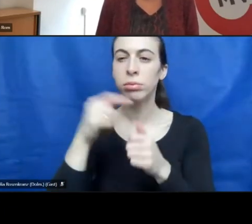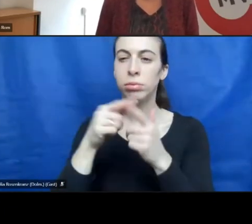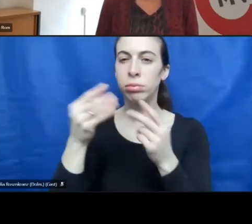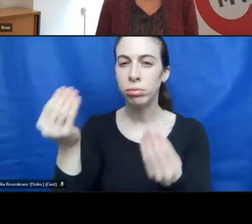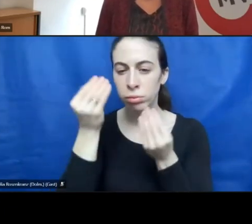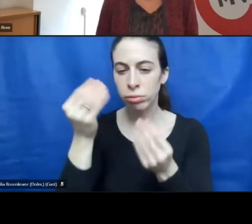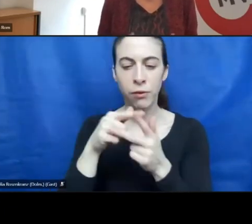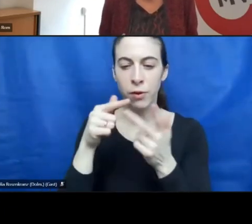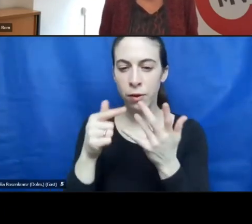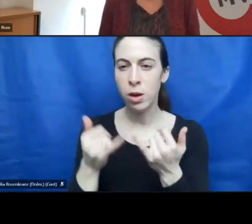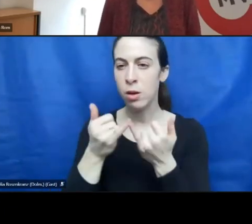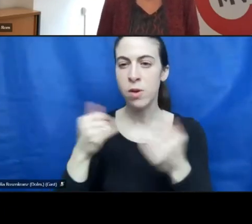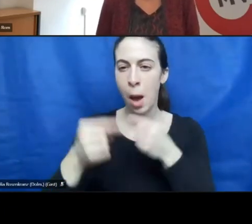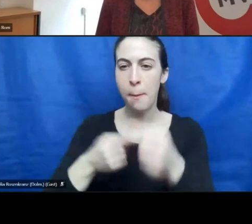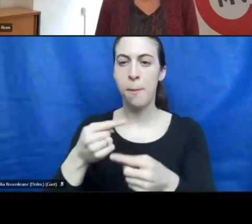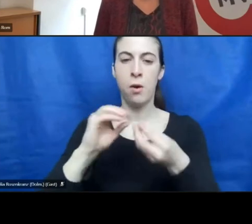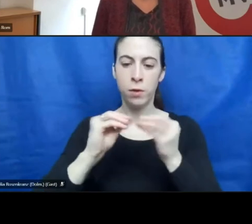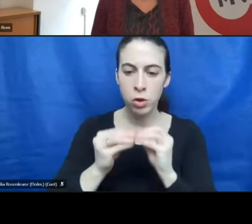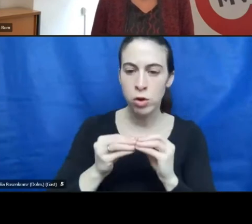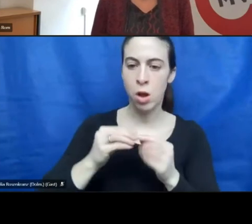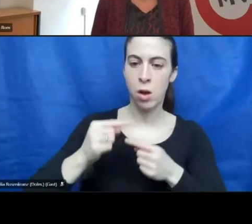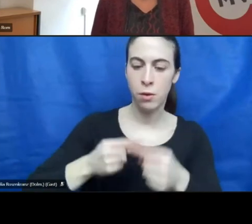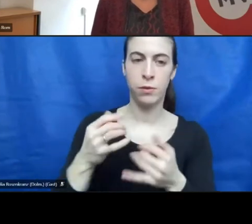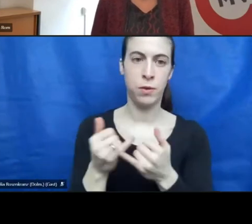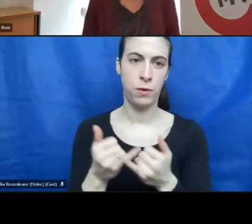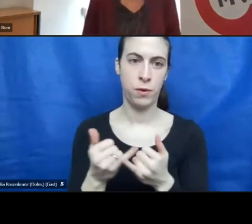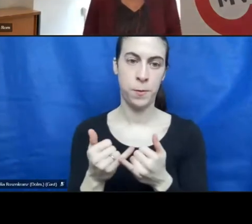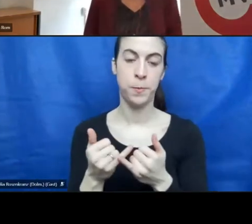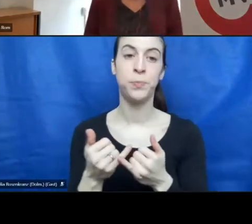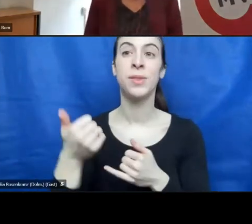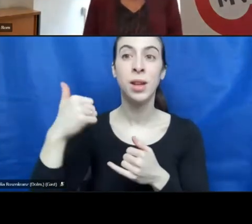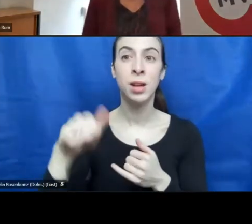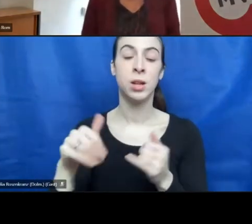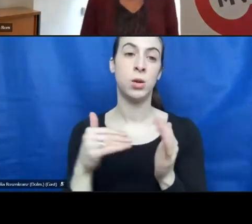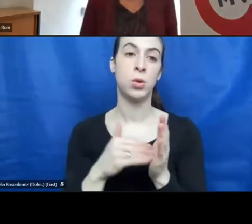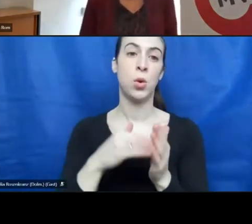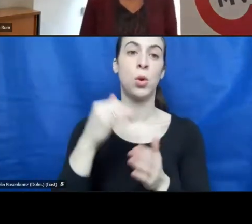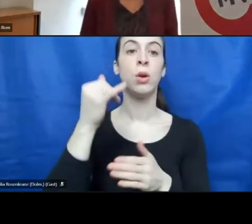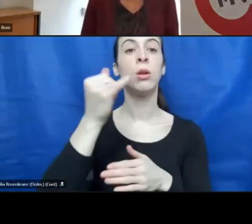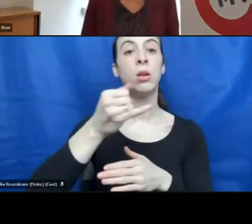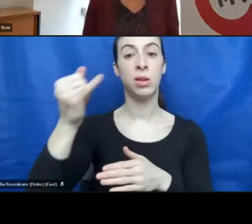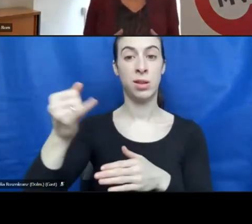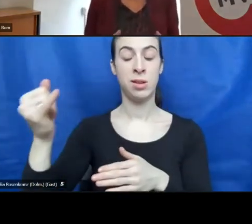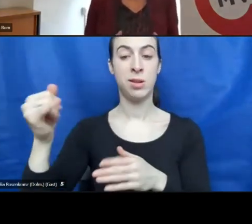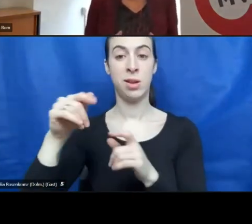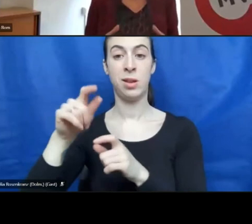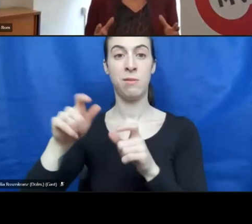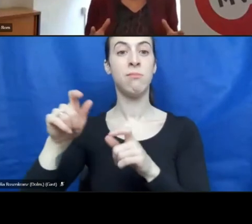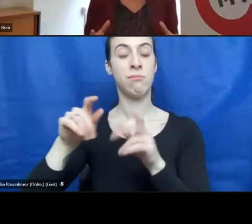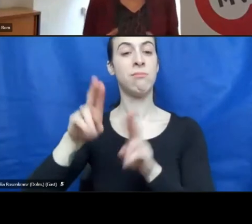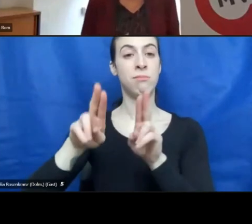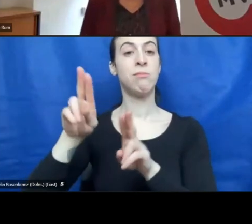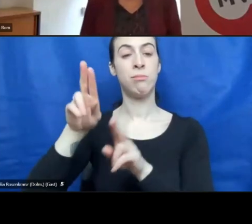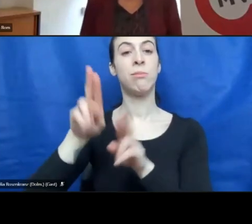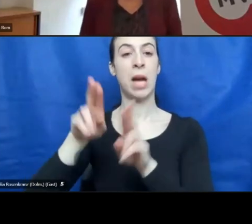shops. In addition to that, each participant completes internship days in defined